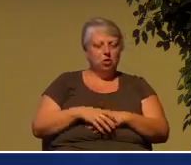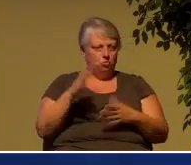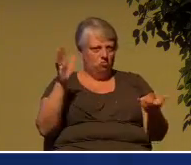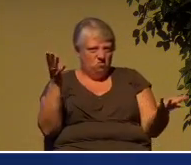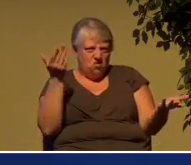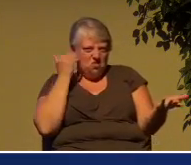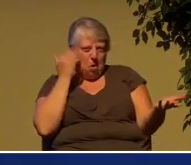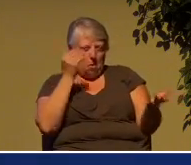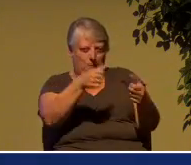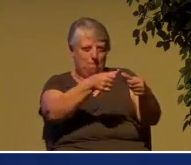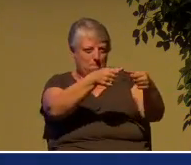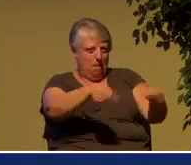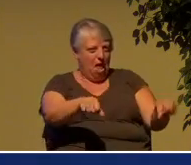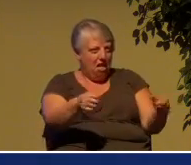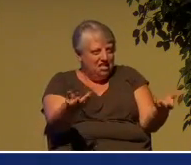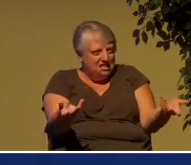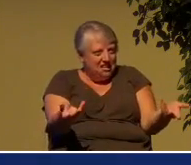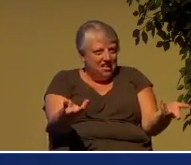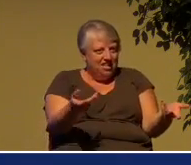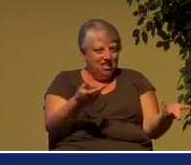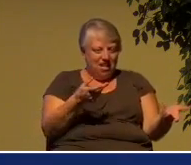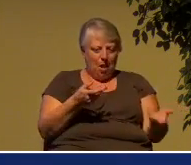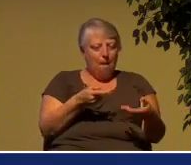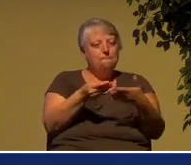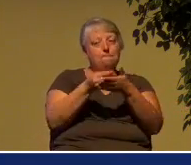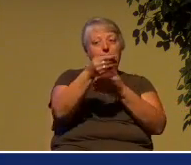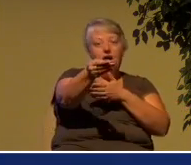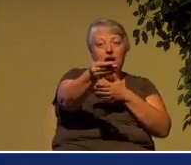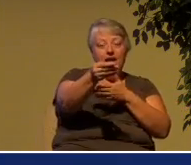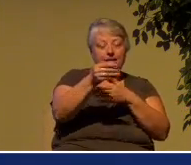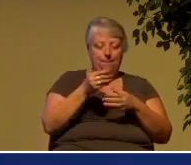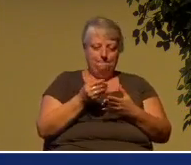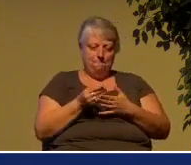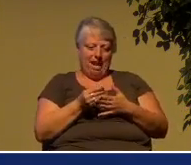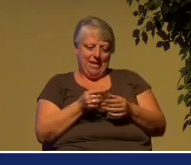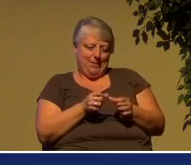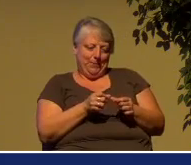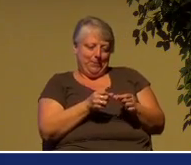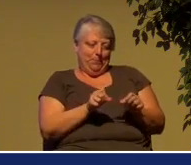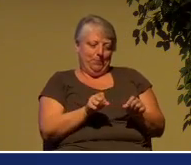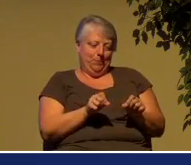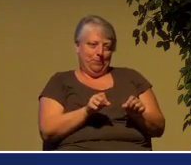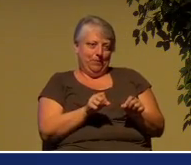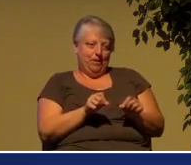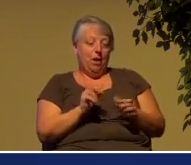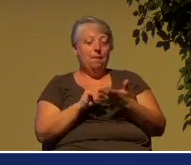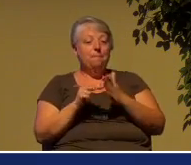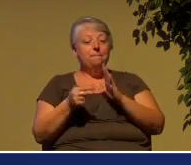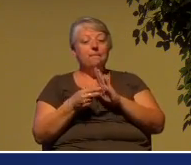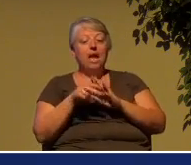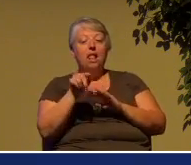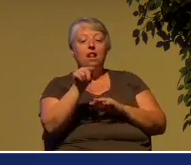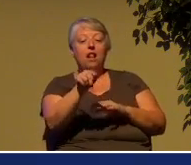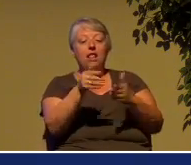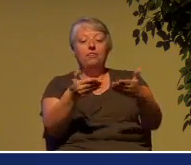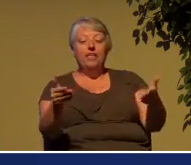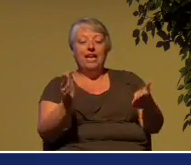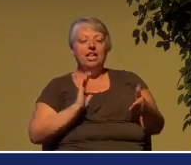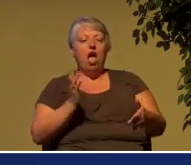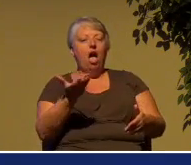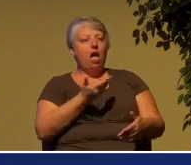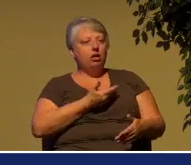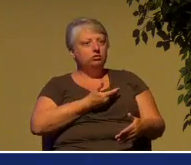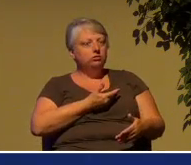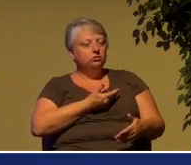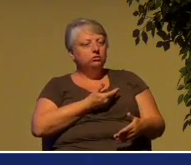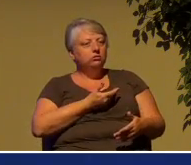and you put money down. What does that mean? That means it's yours and you have promised to pay